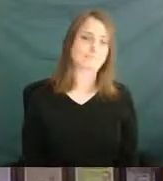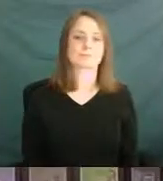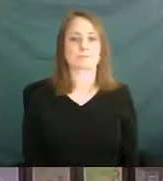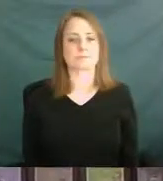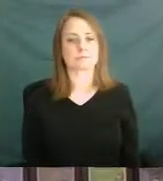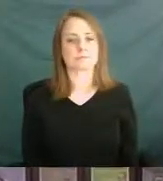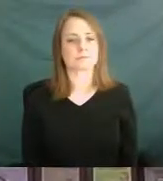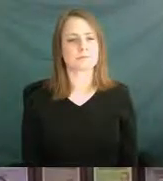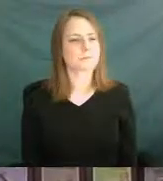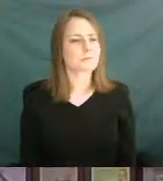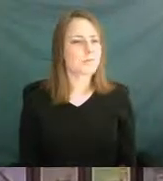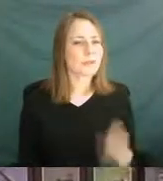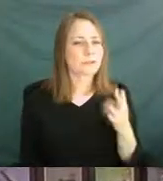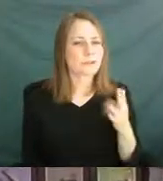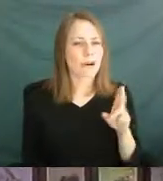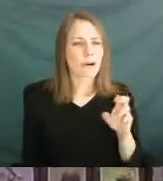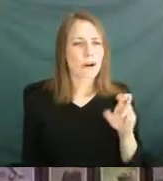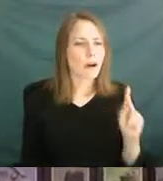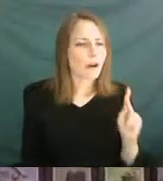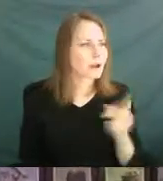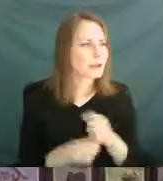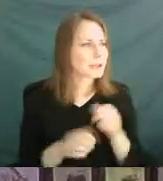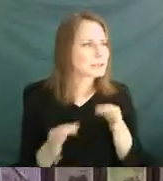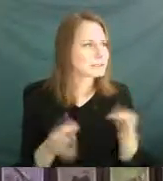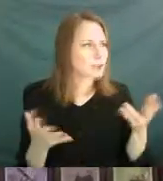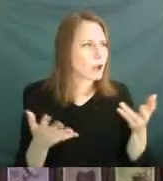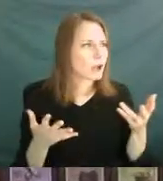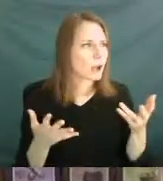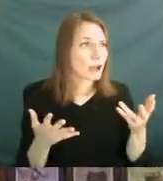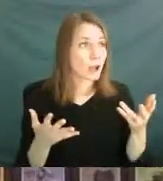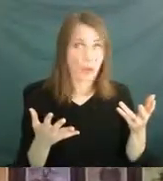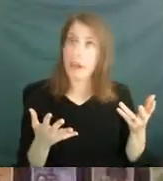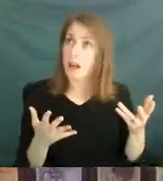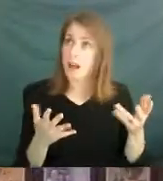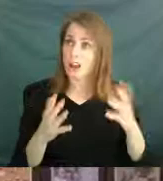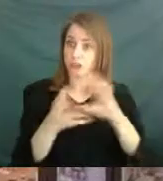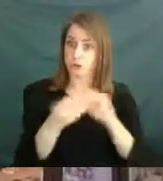So what decision did Huck make? The climax is over.